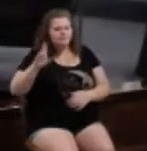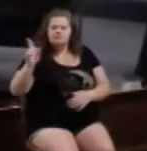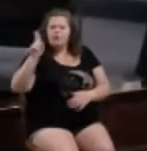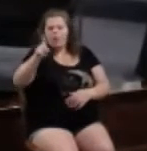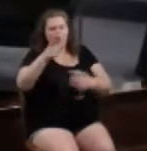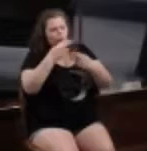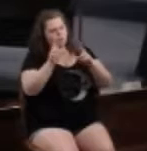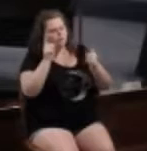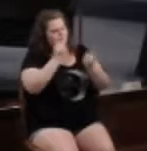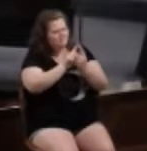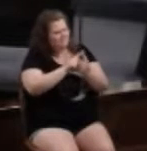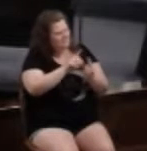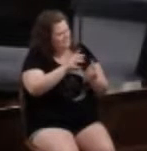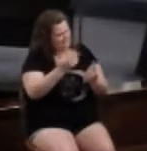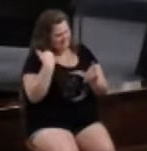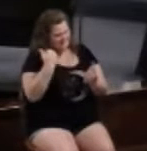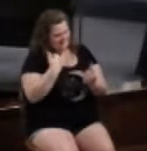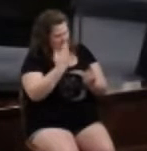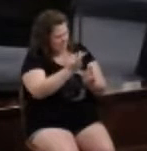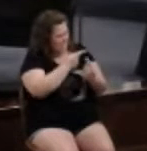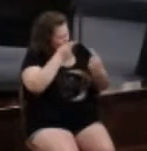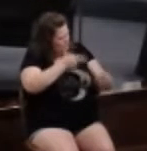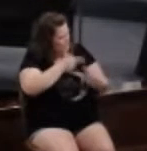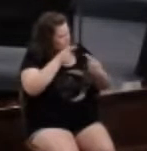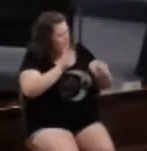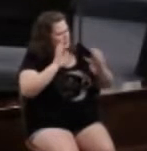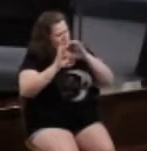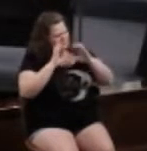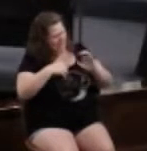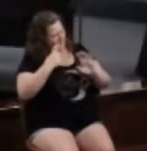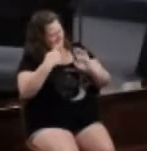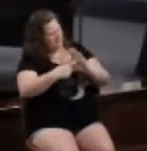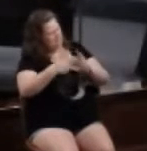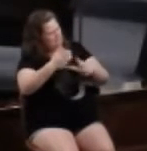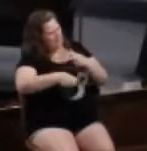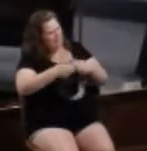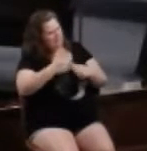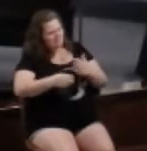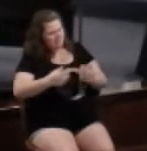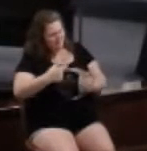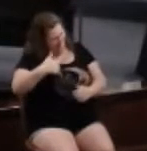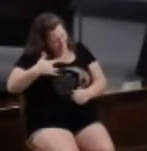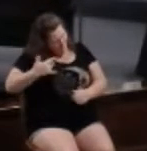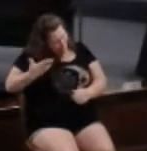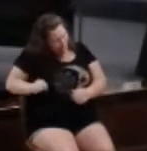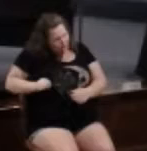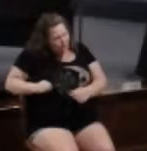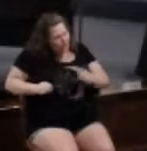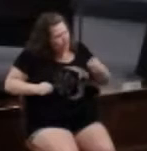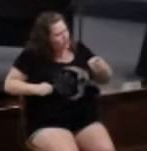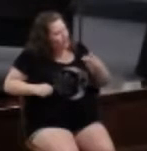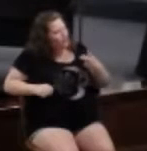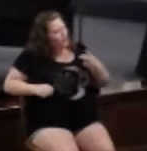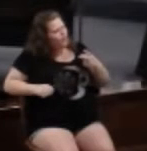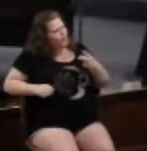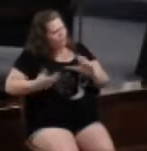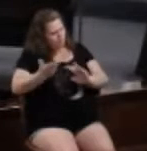Why is he They're struggling with communication. Notice the issue. I was hurt when you cut me off.